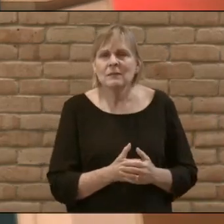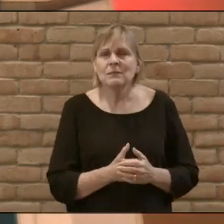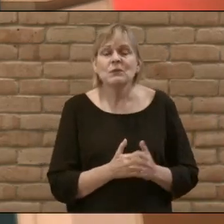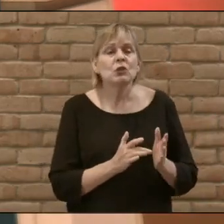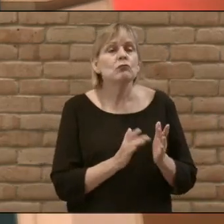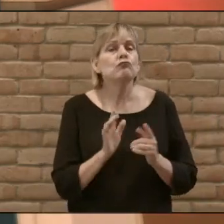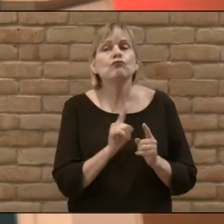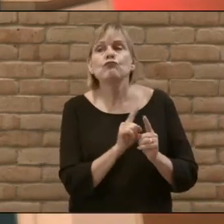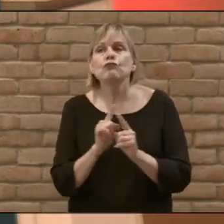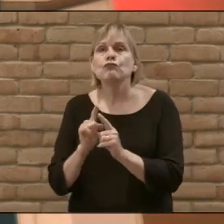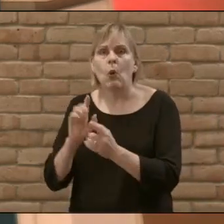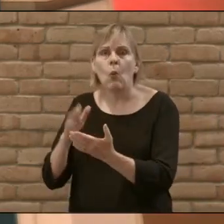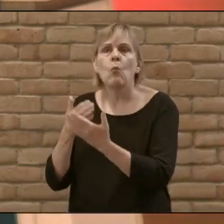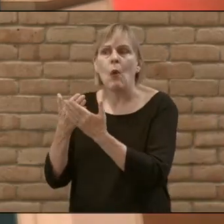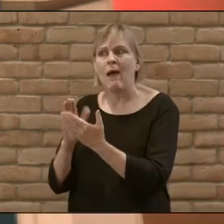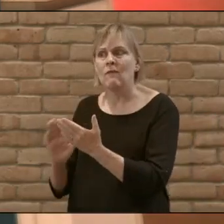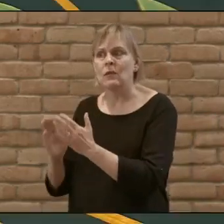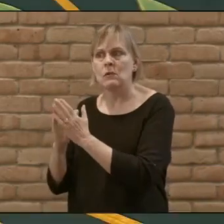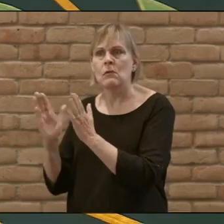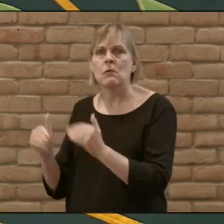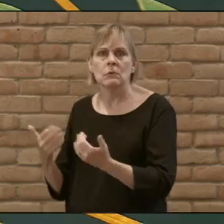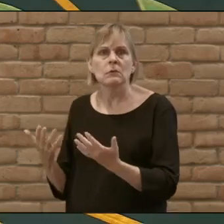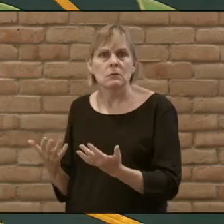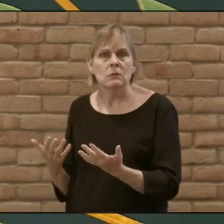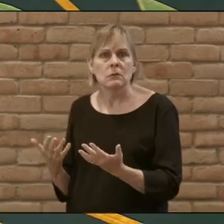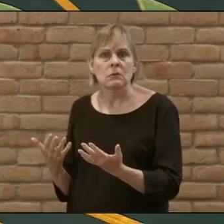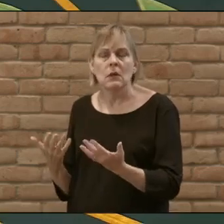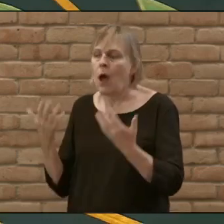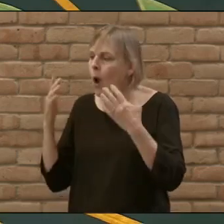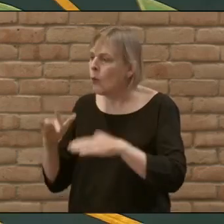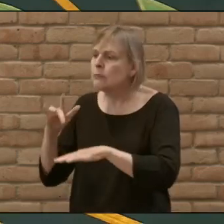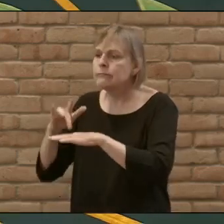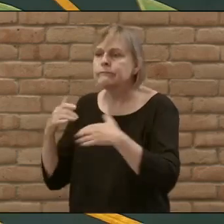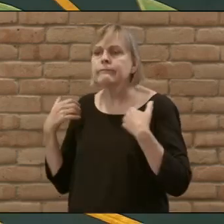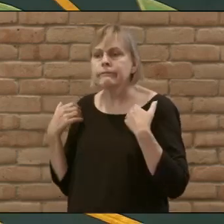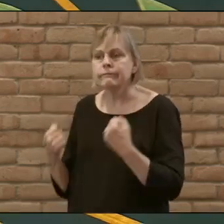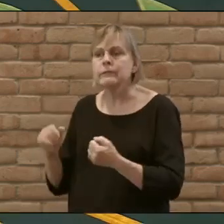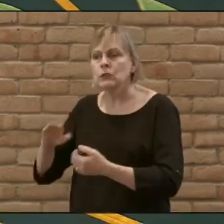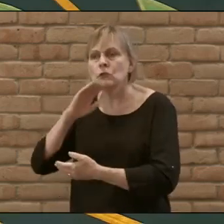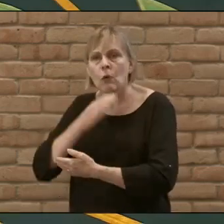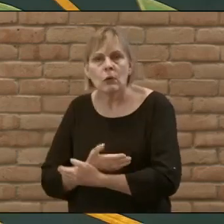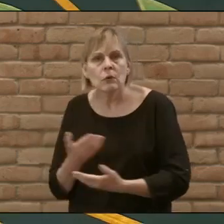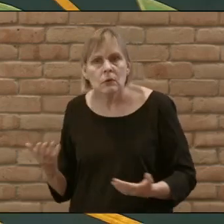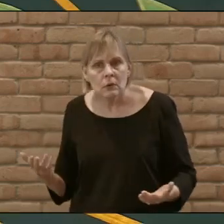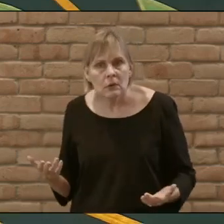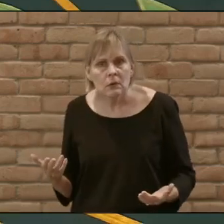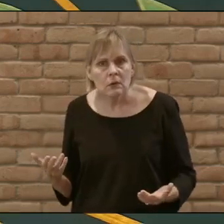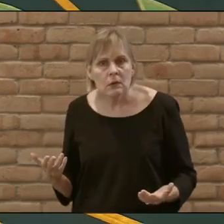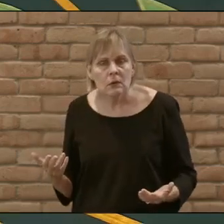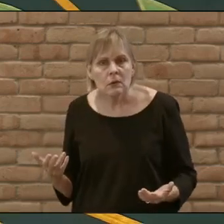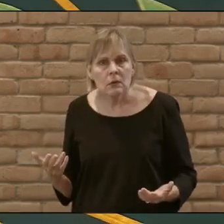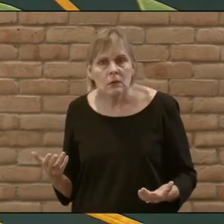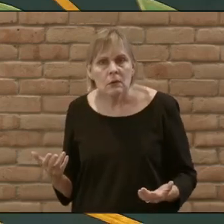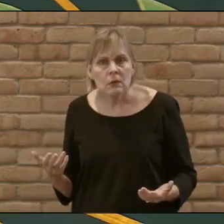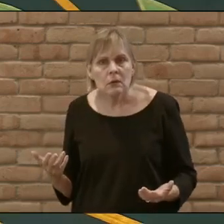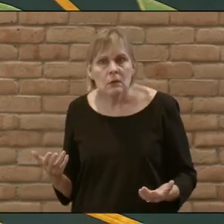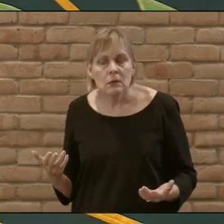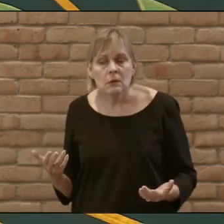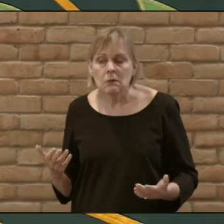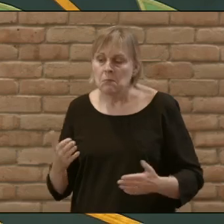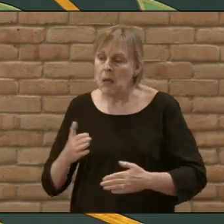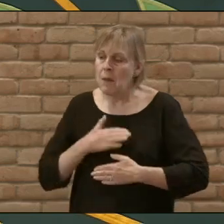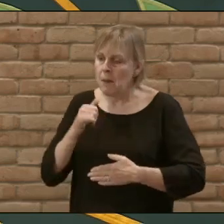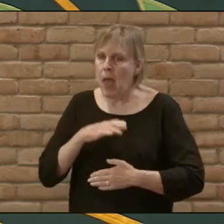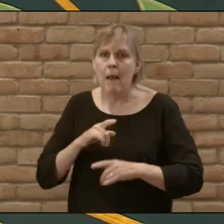Jesus would already be at Jairus' home already having healed Jairus' daughter there would be a happy